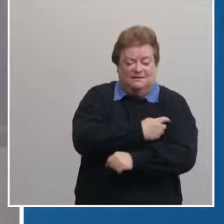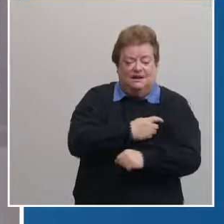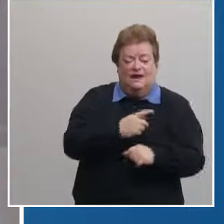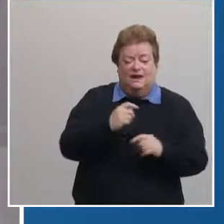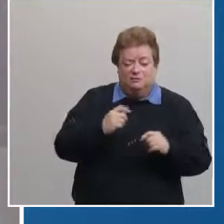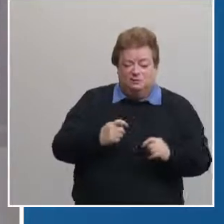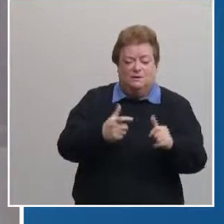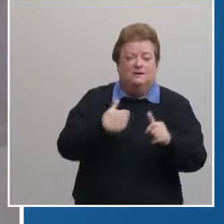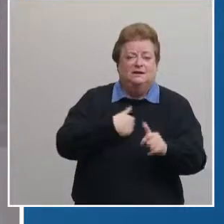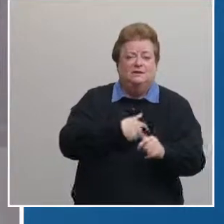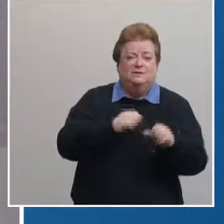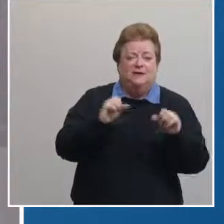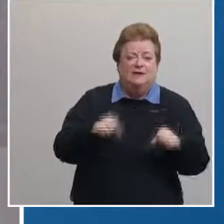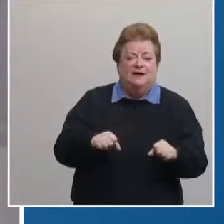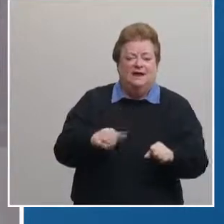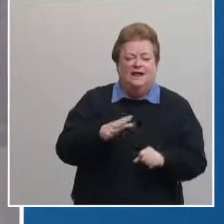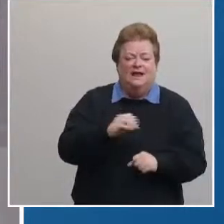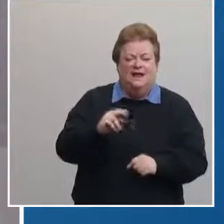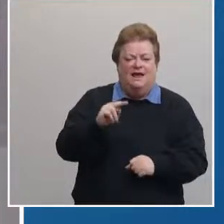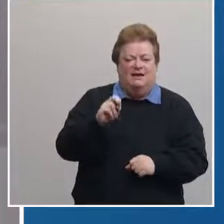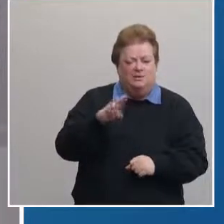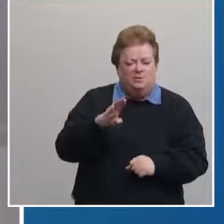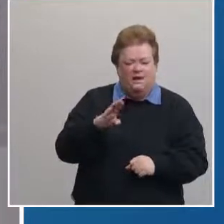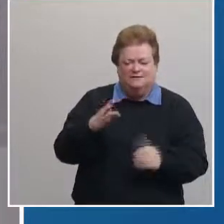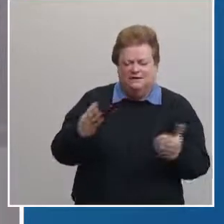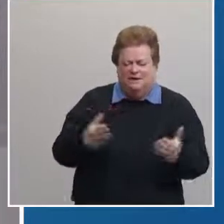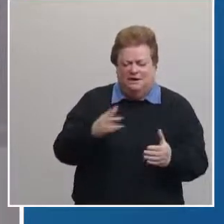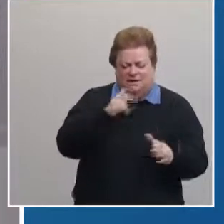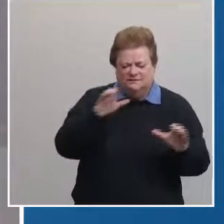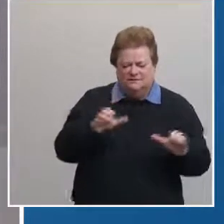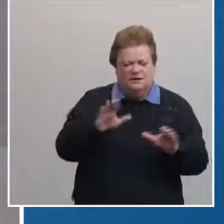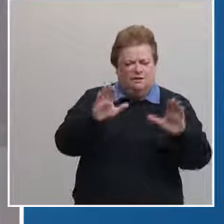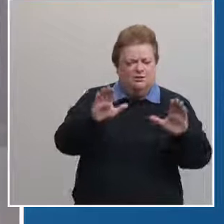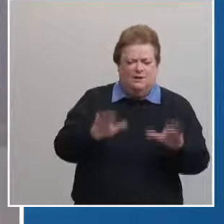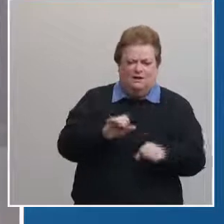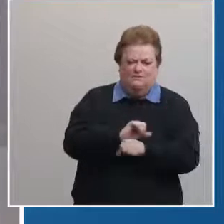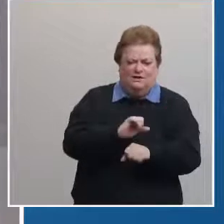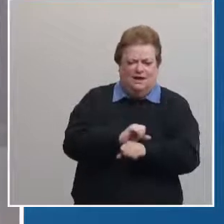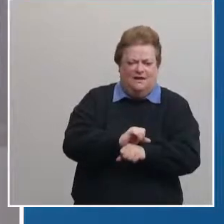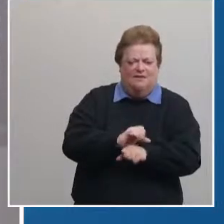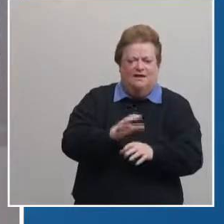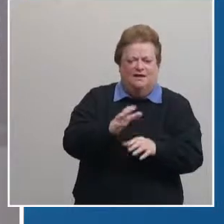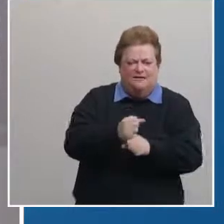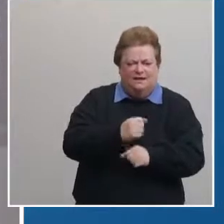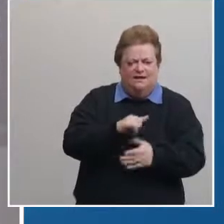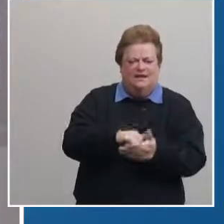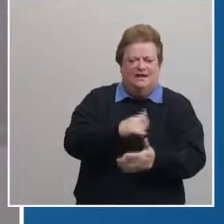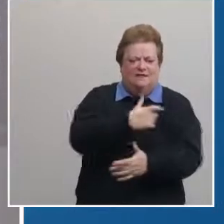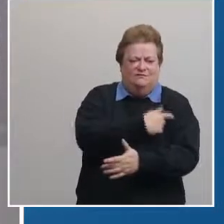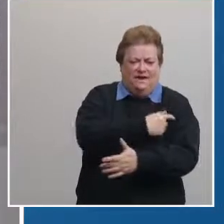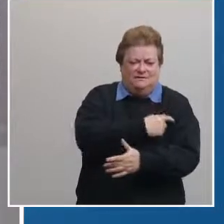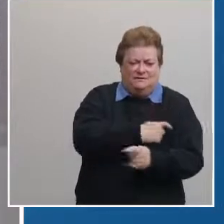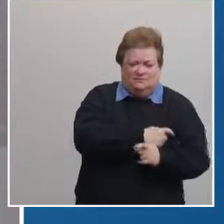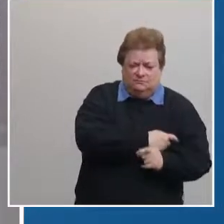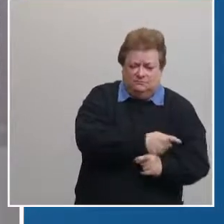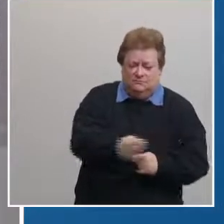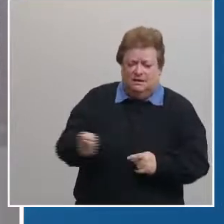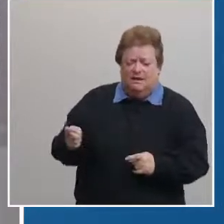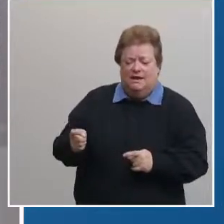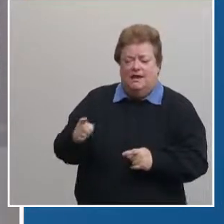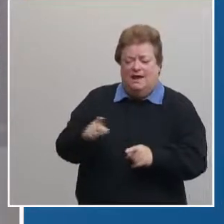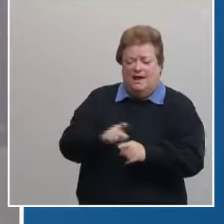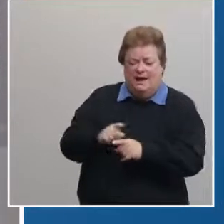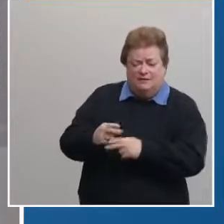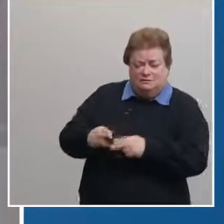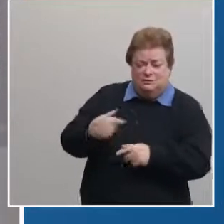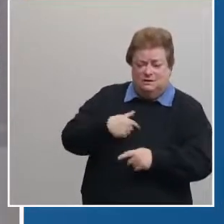as quickly as we can and nebraska i feel has done a really good job from the standpoint of getting the vaccine out as soon as it is available for